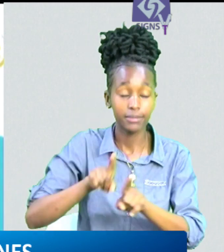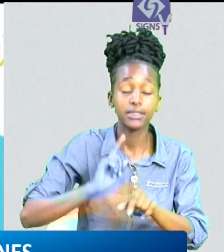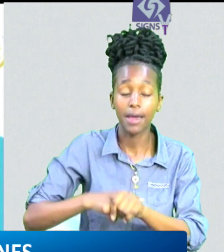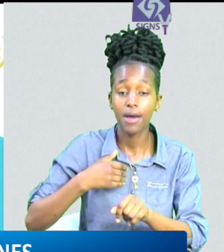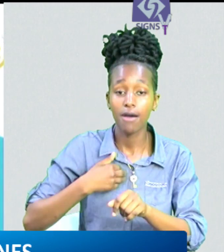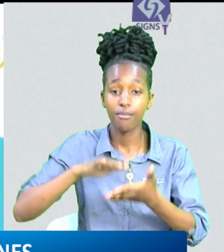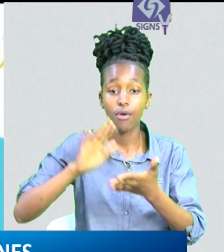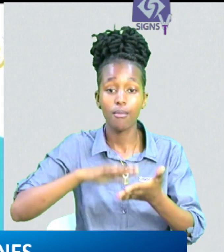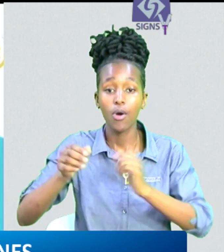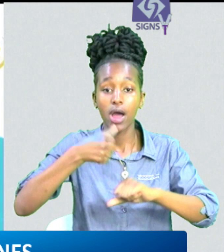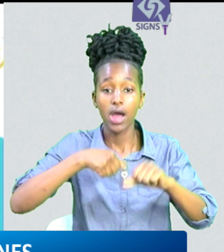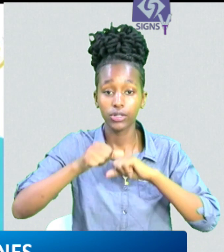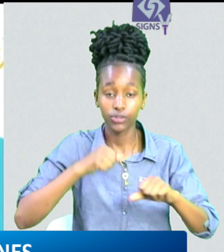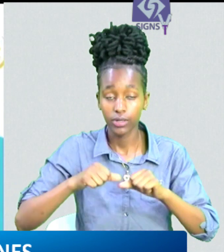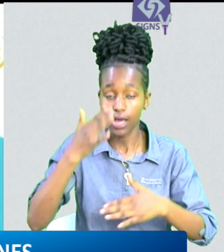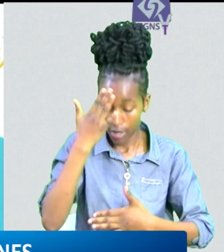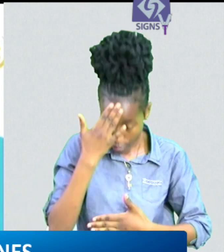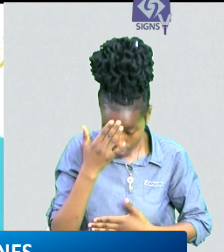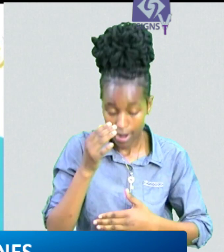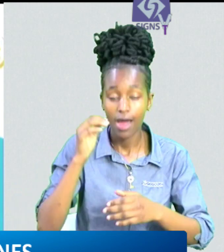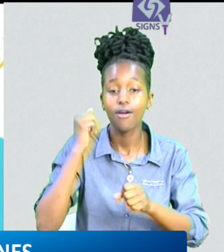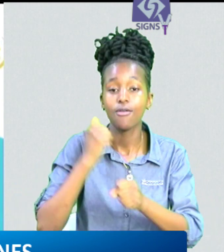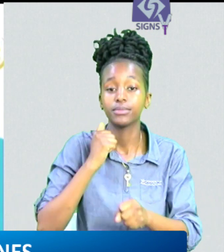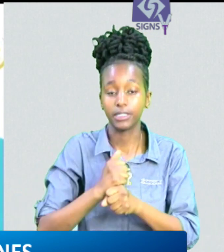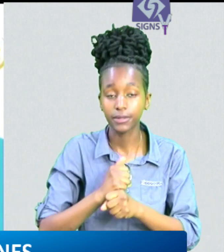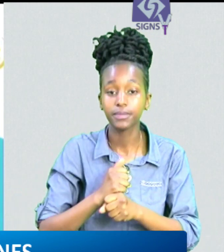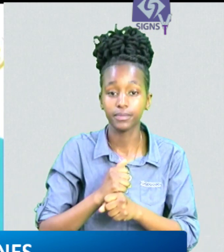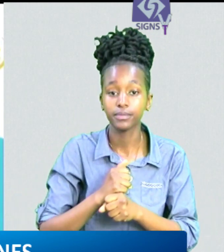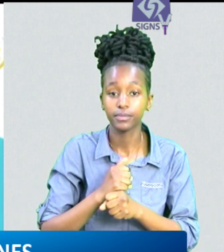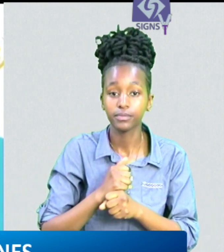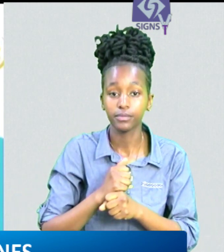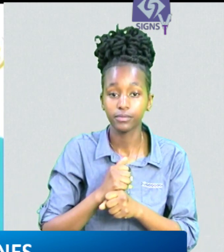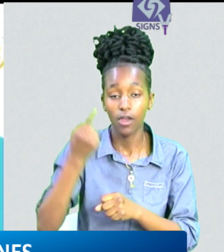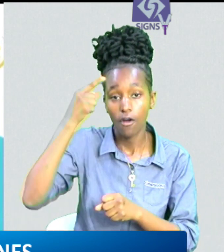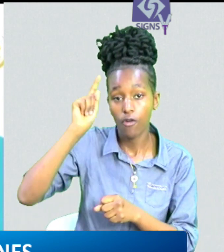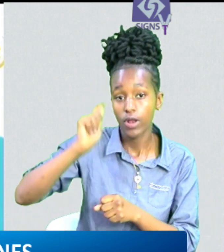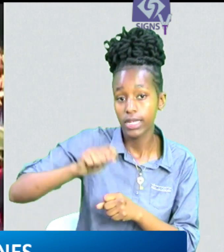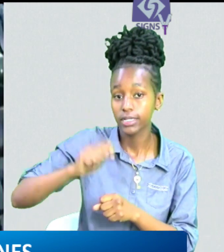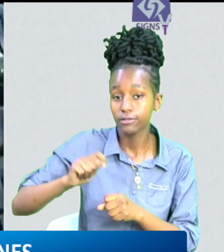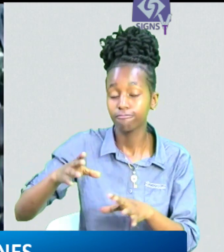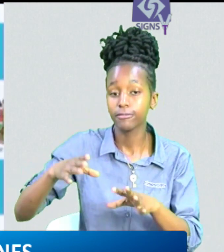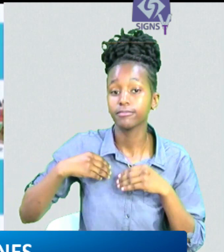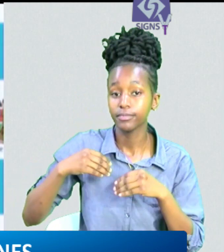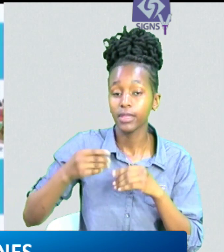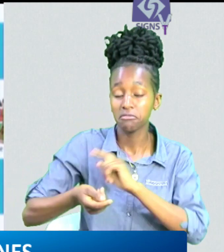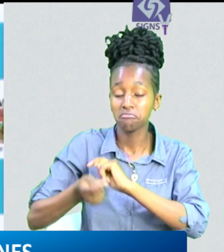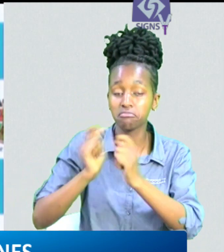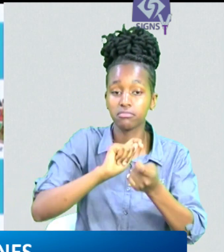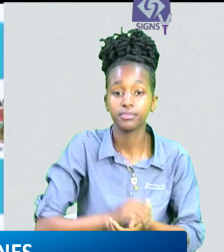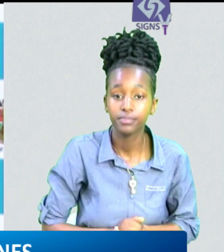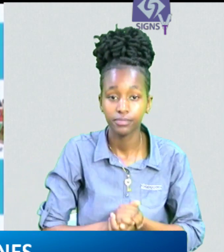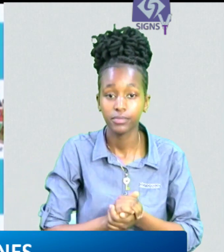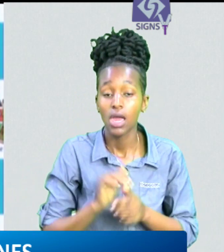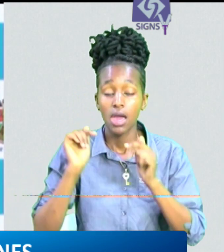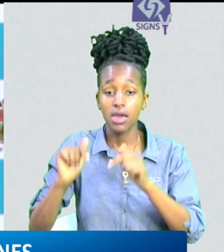action and honoring of commitments and also for the need to adaptation and transition the signing